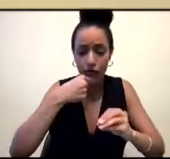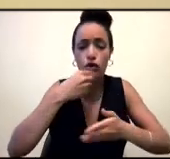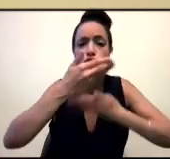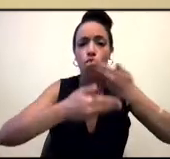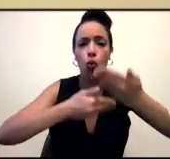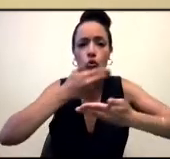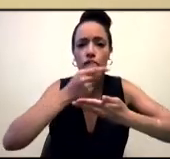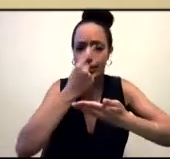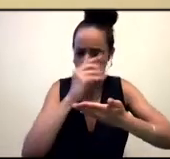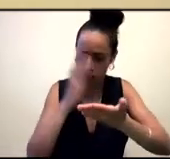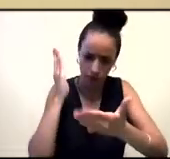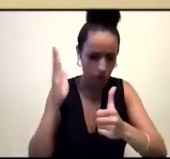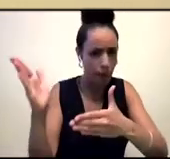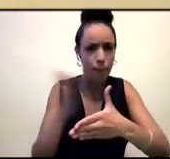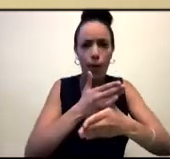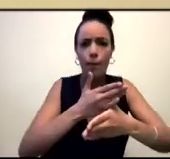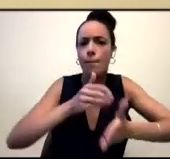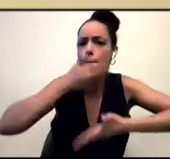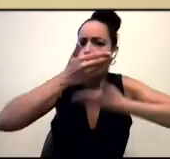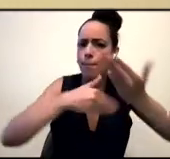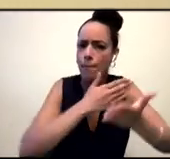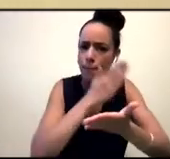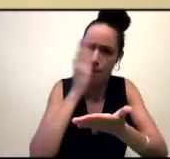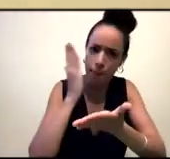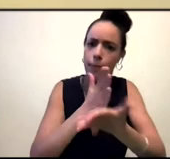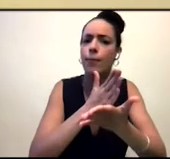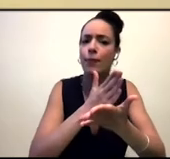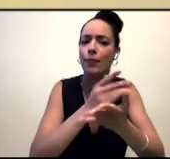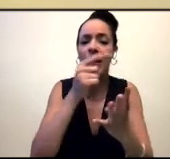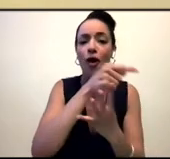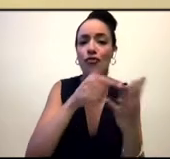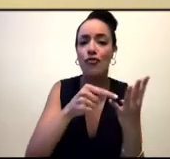without further ado, I will introduce our four incredible panellists.